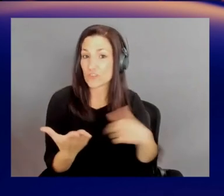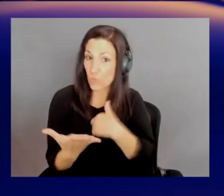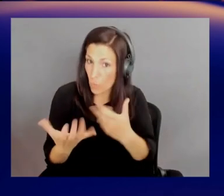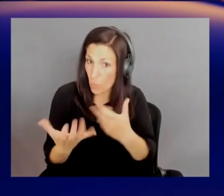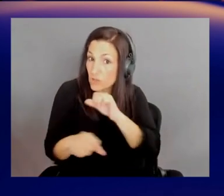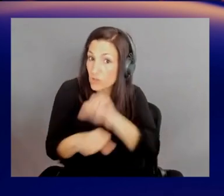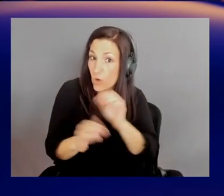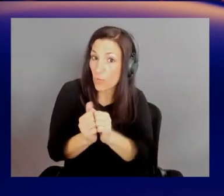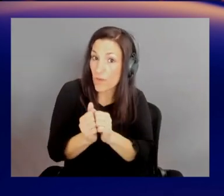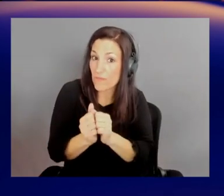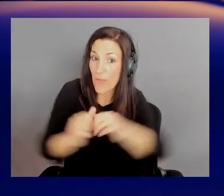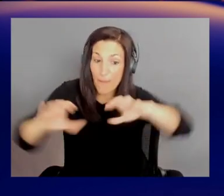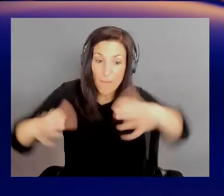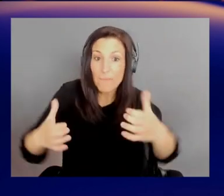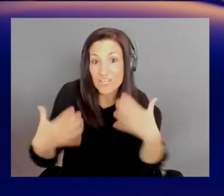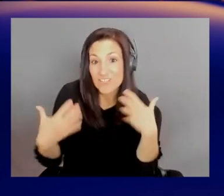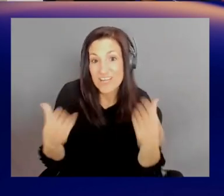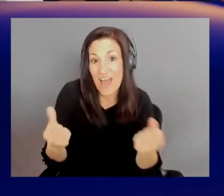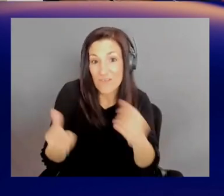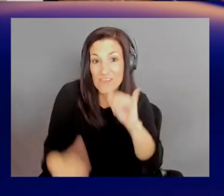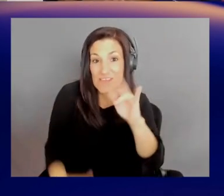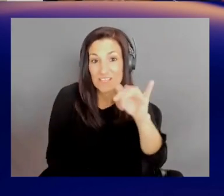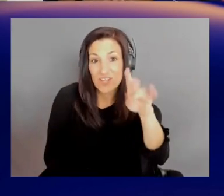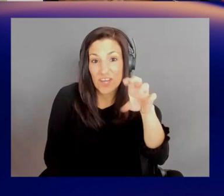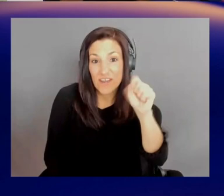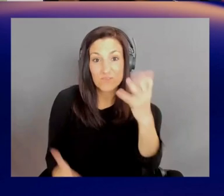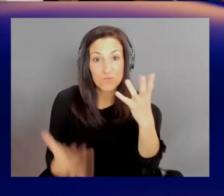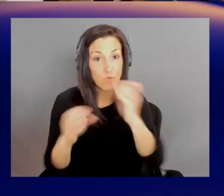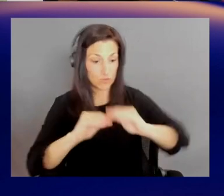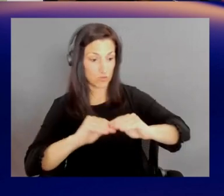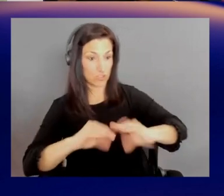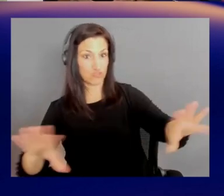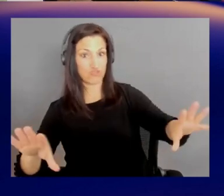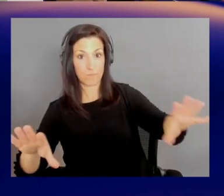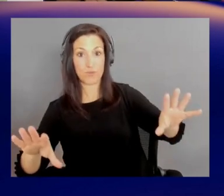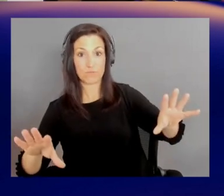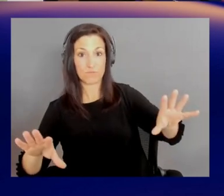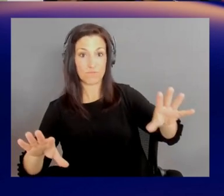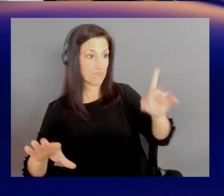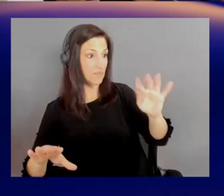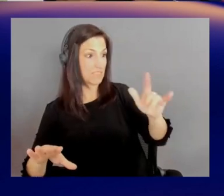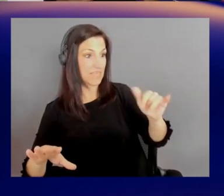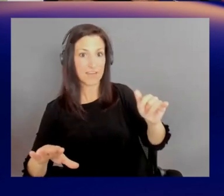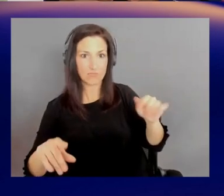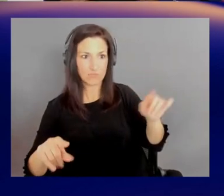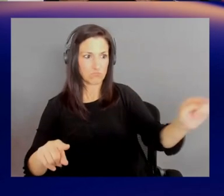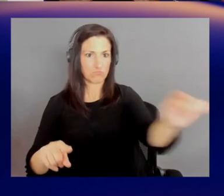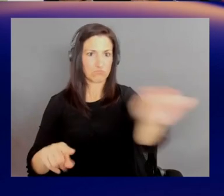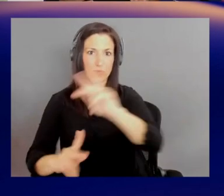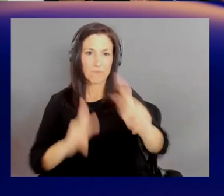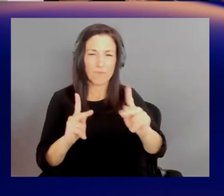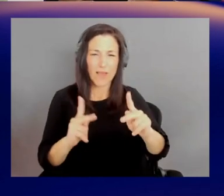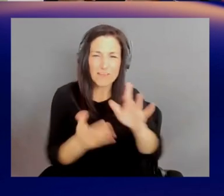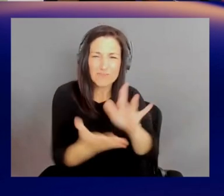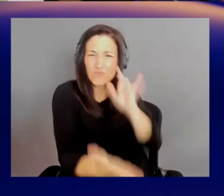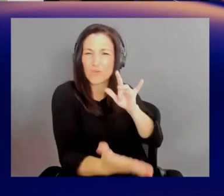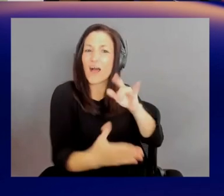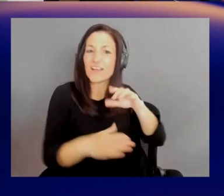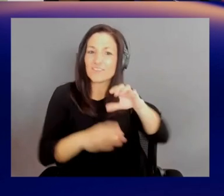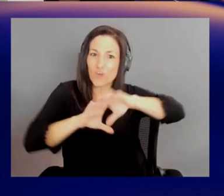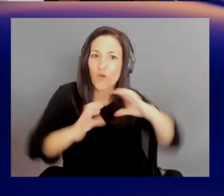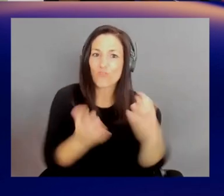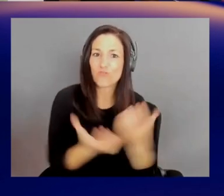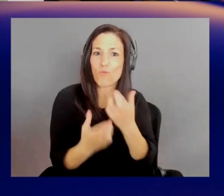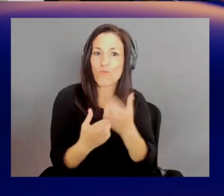initiatives who want to be distributing their data to that global population and really utilize the global resources that AWS has to offer. The